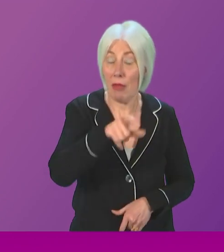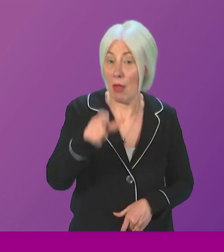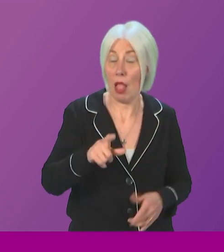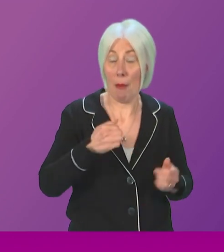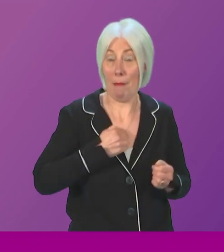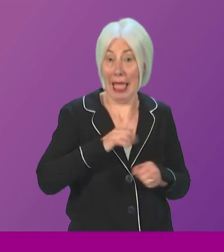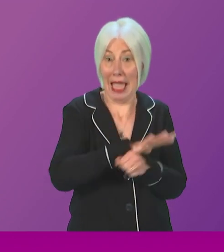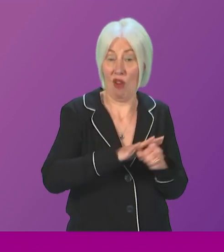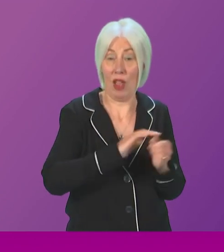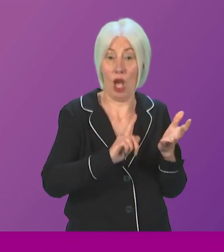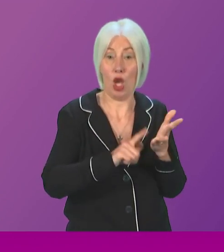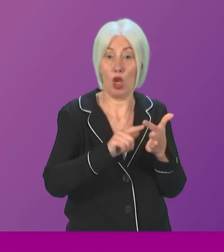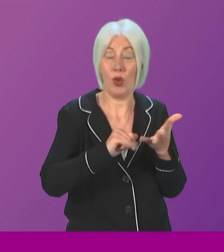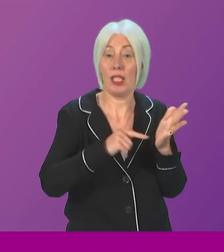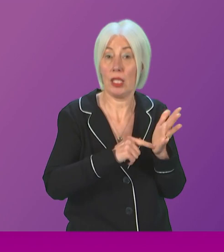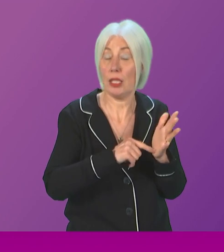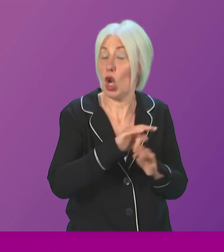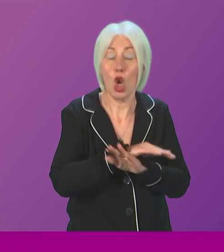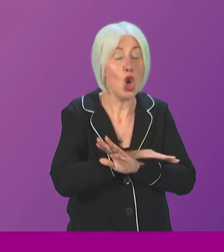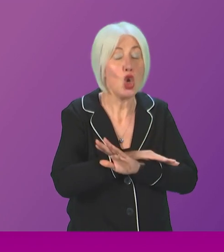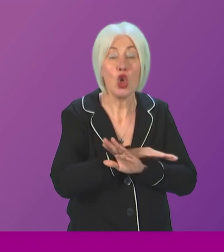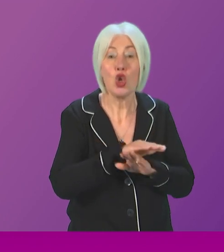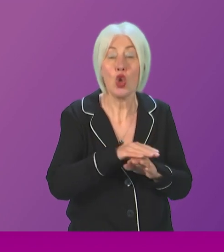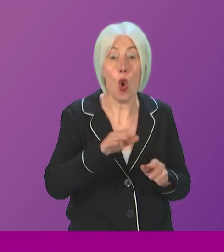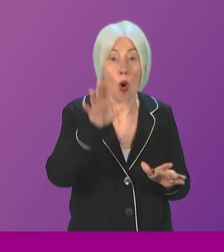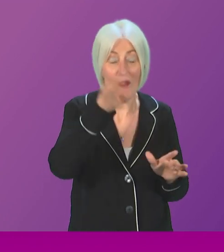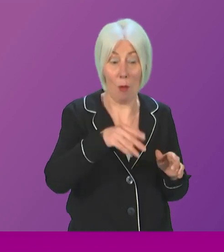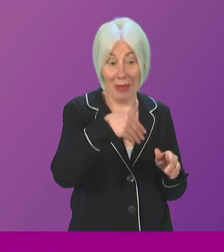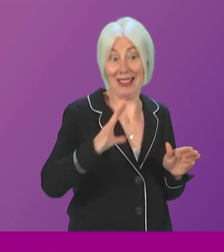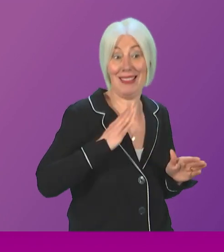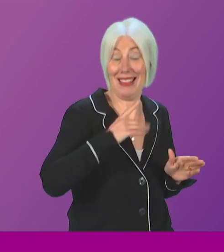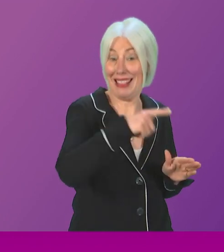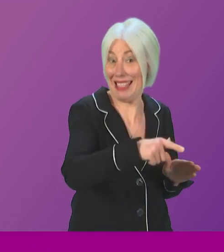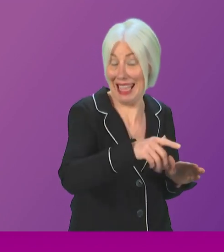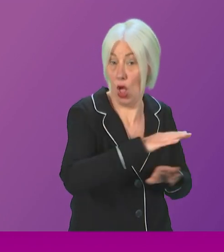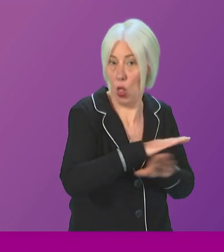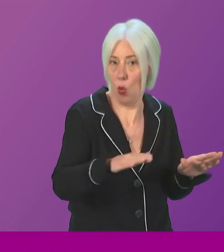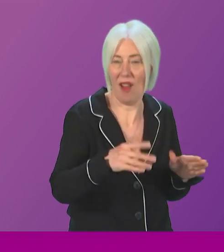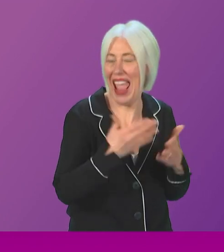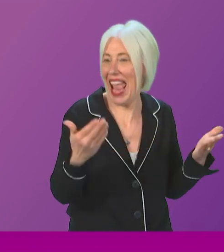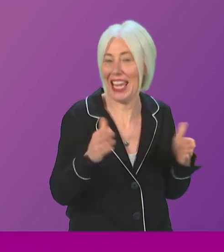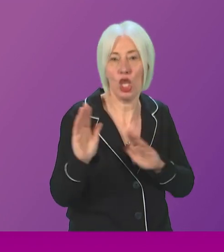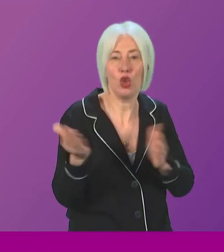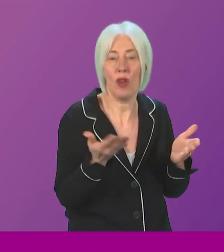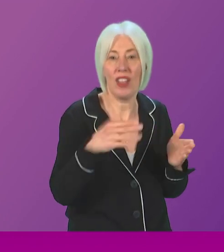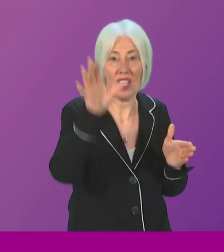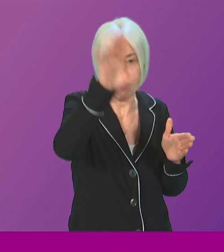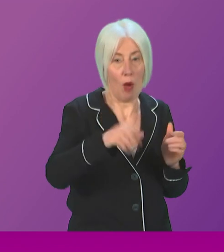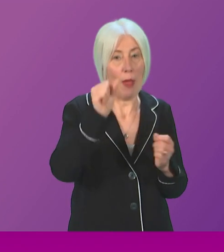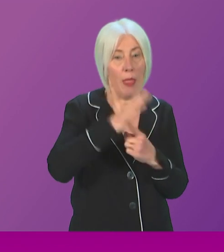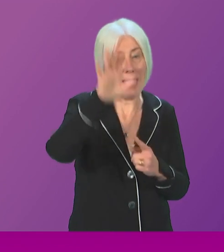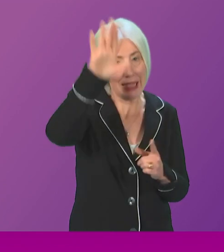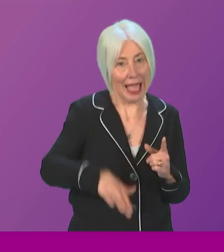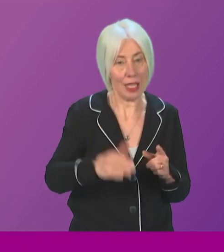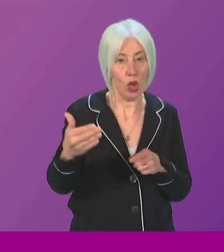will have no mainland services from Sunday, that's two days' time, is the First Minister going to do the